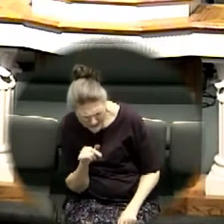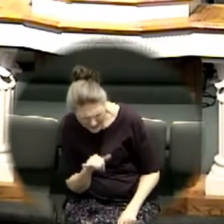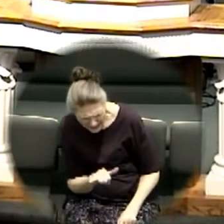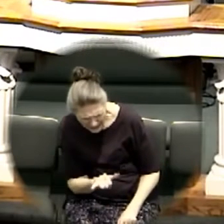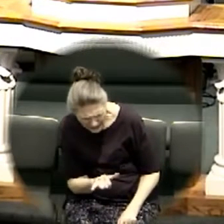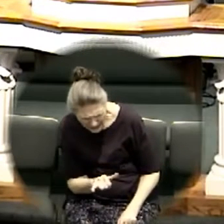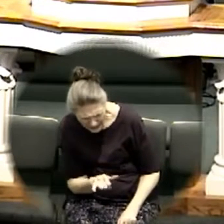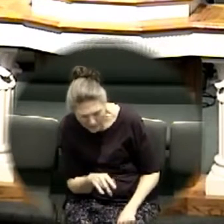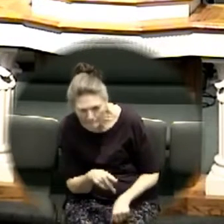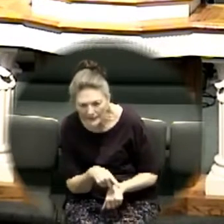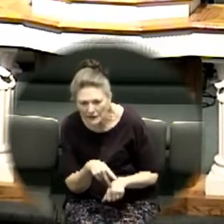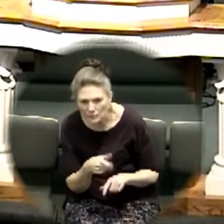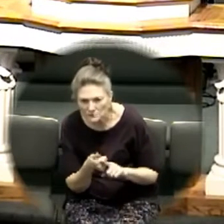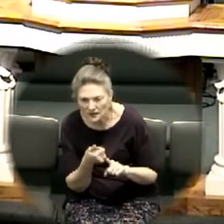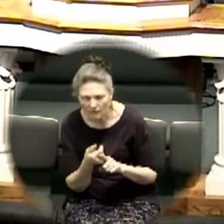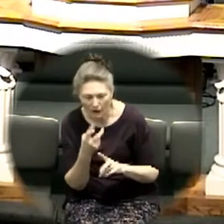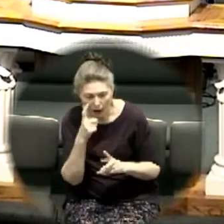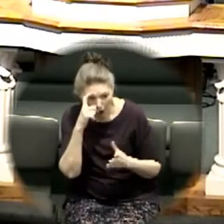Peter recognized